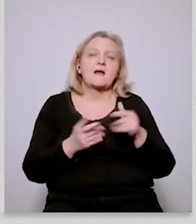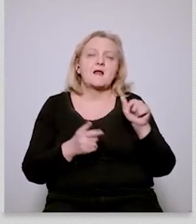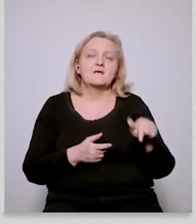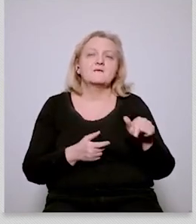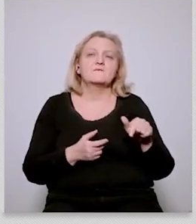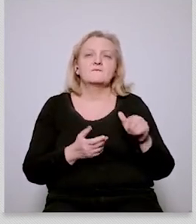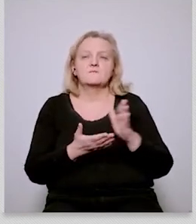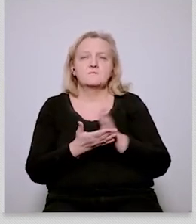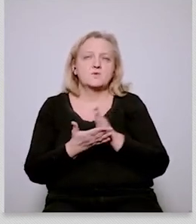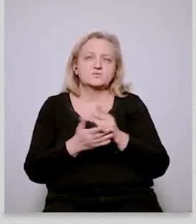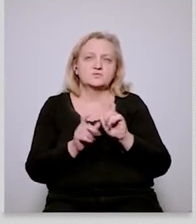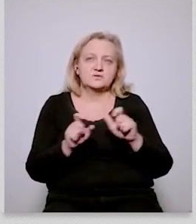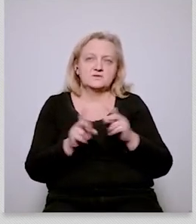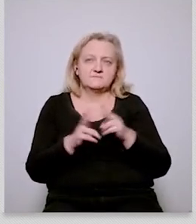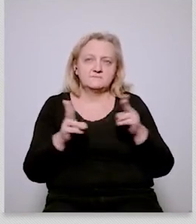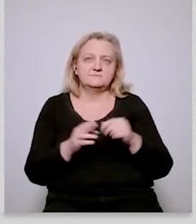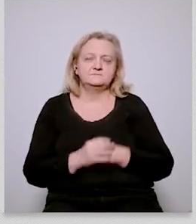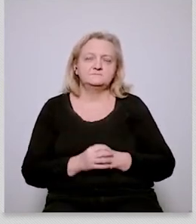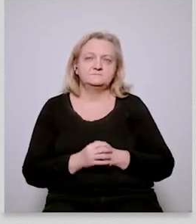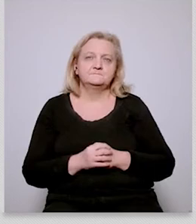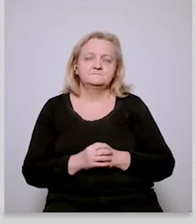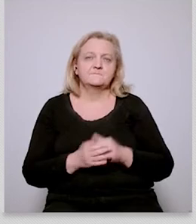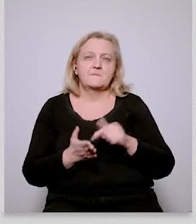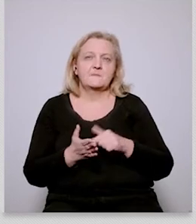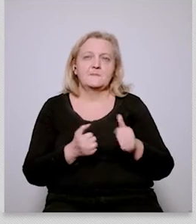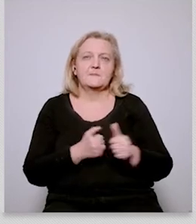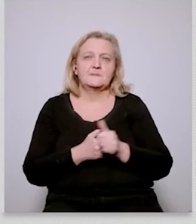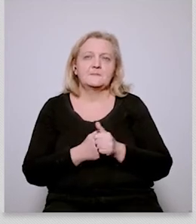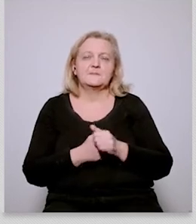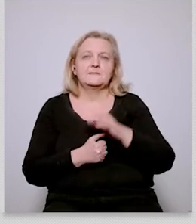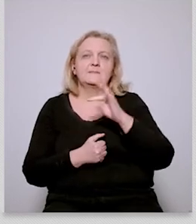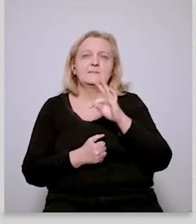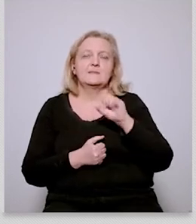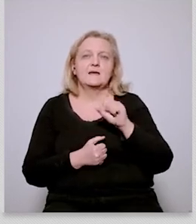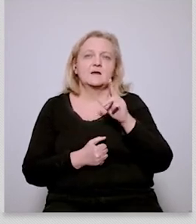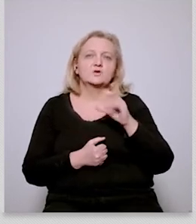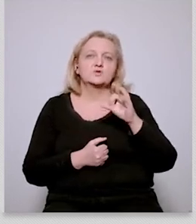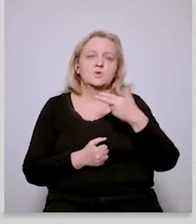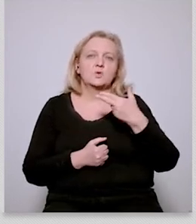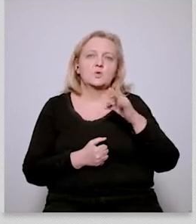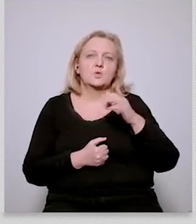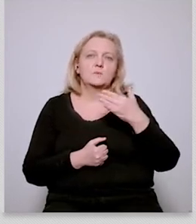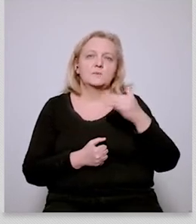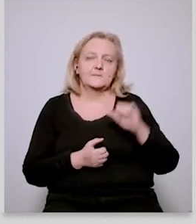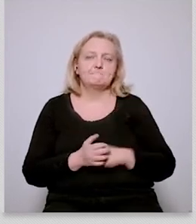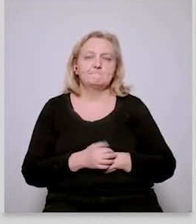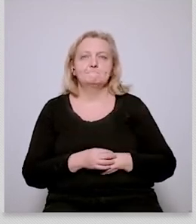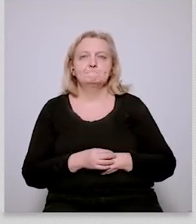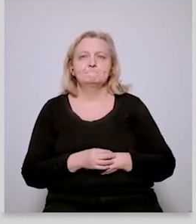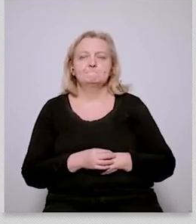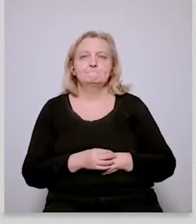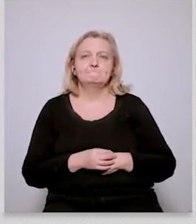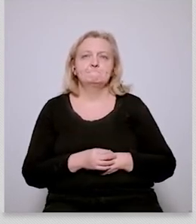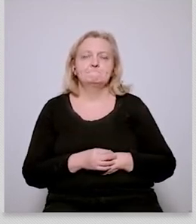so slovenia france and and czechia as well and uh even though some of us may not like this i mean this is the